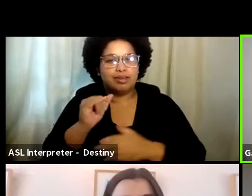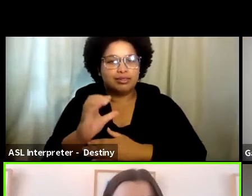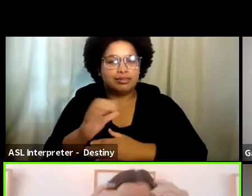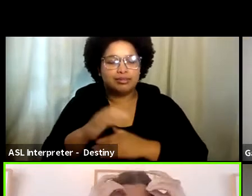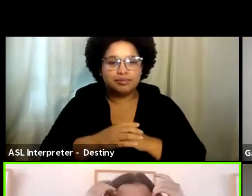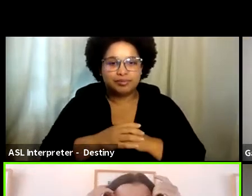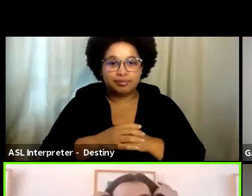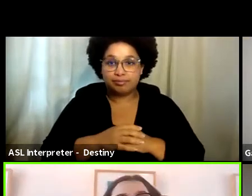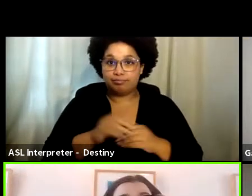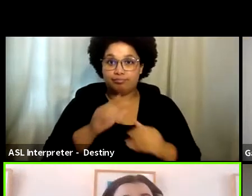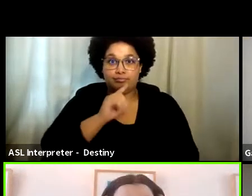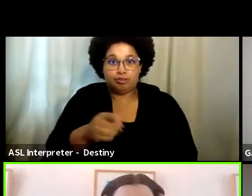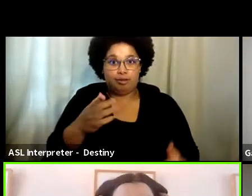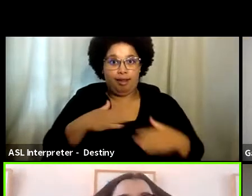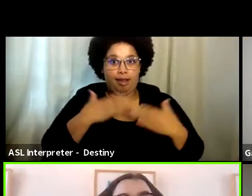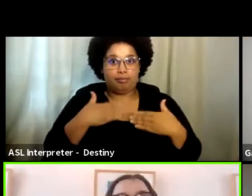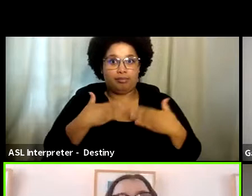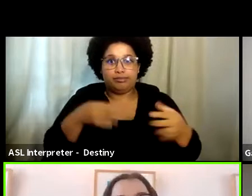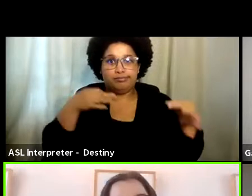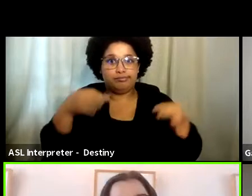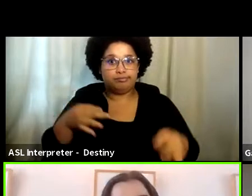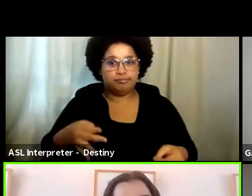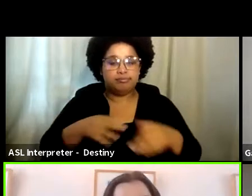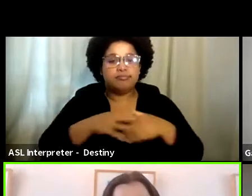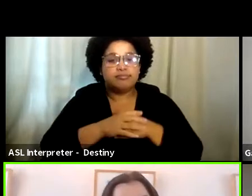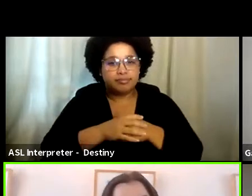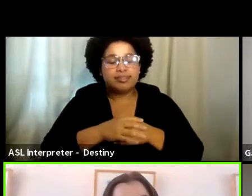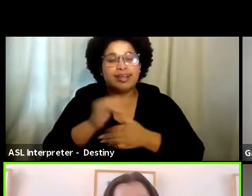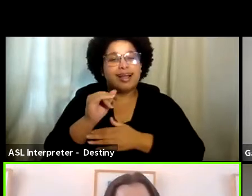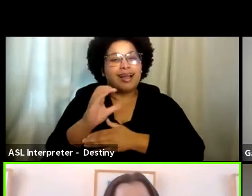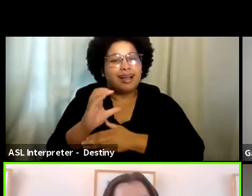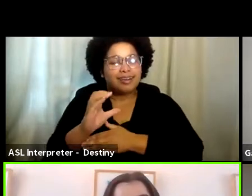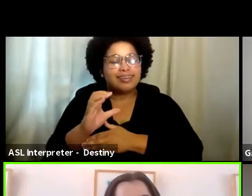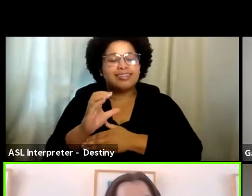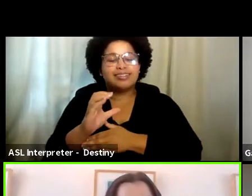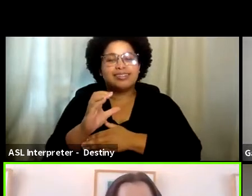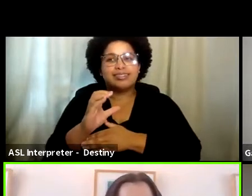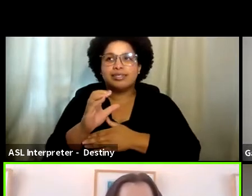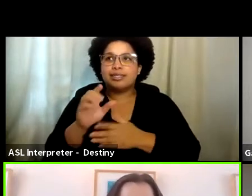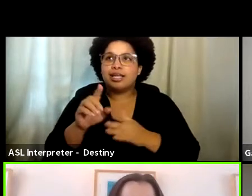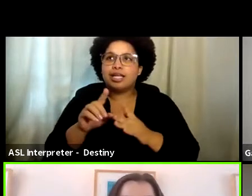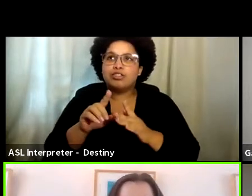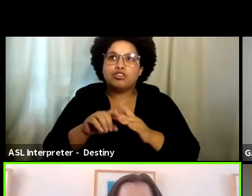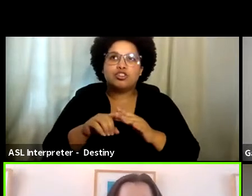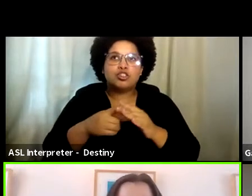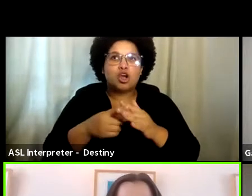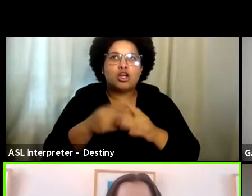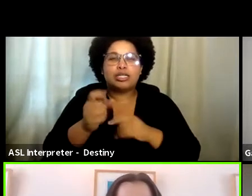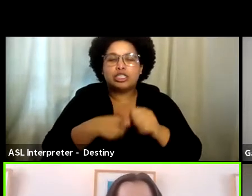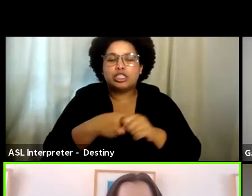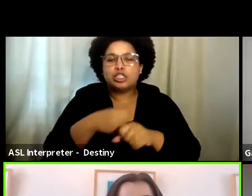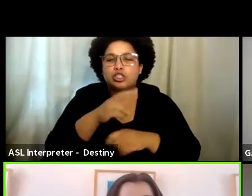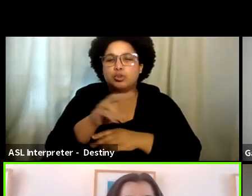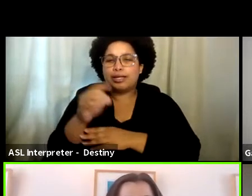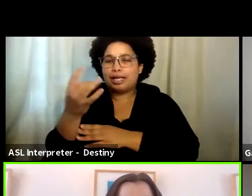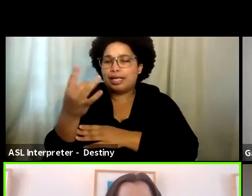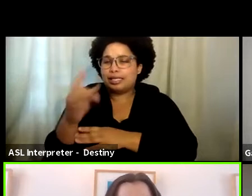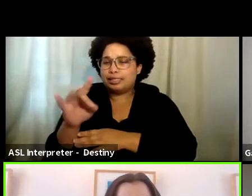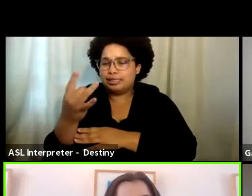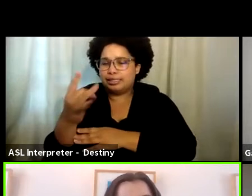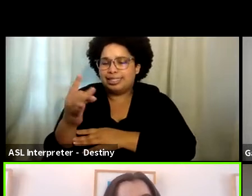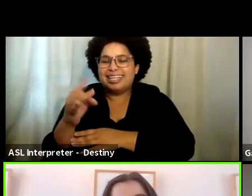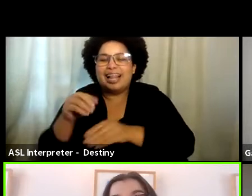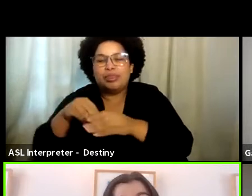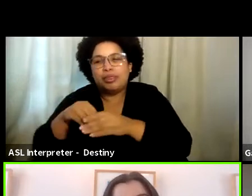Sure, happy to do so. So intimacy coordinators were introduced into the mainstream around 2018 and the job